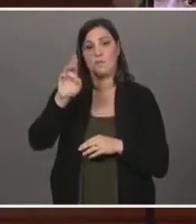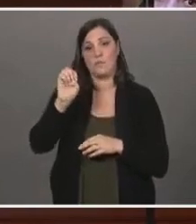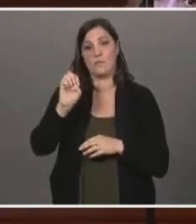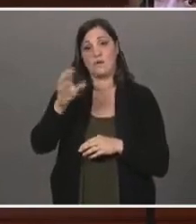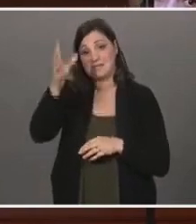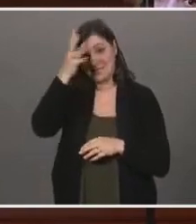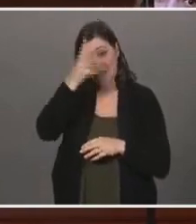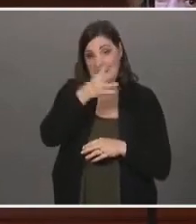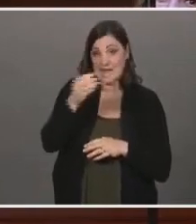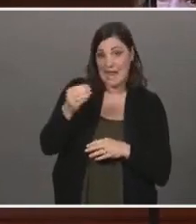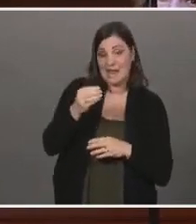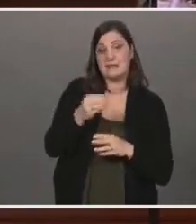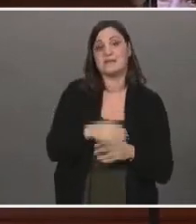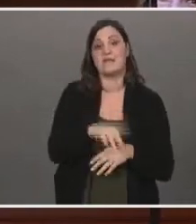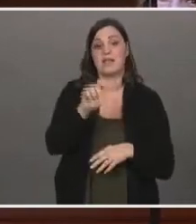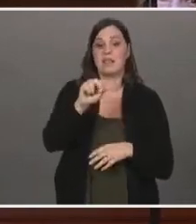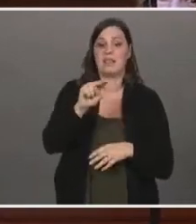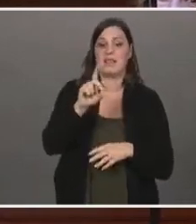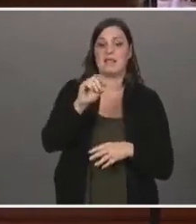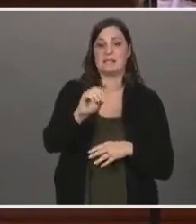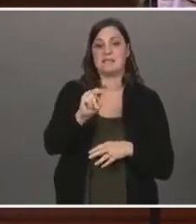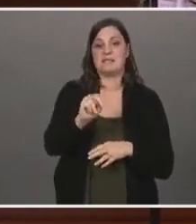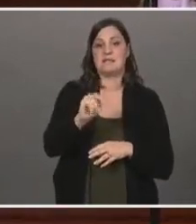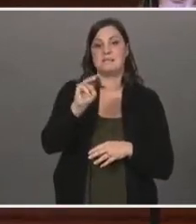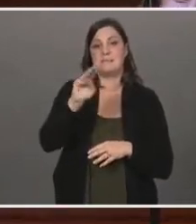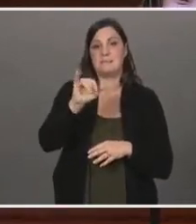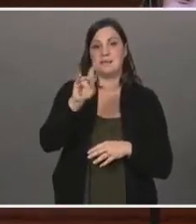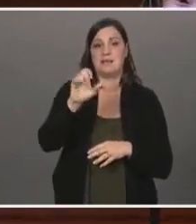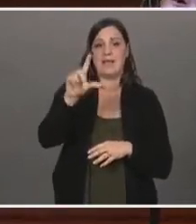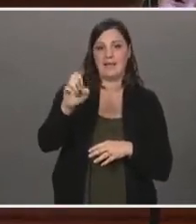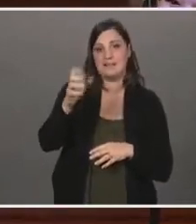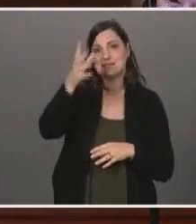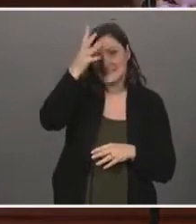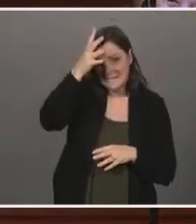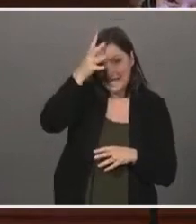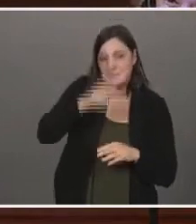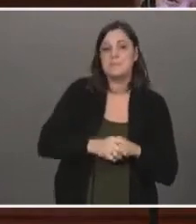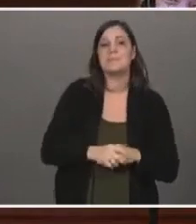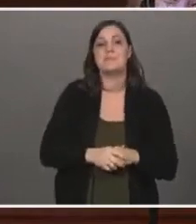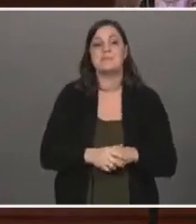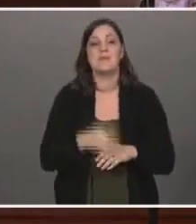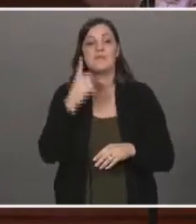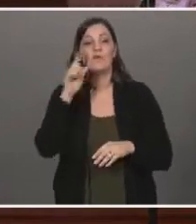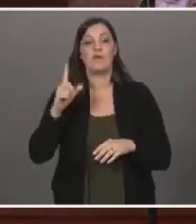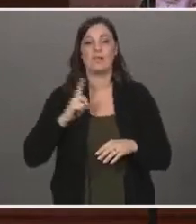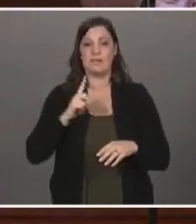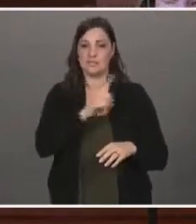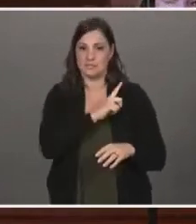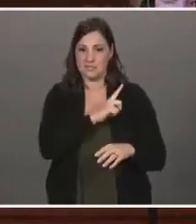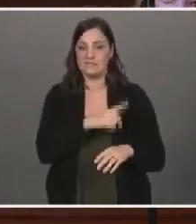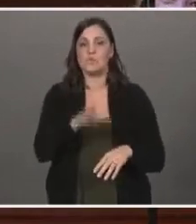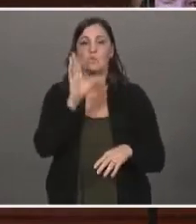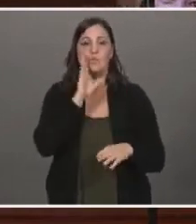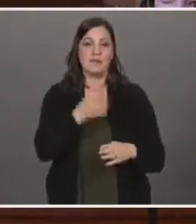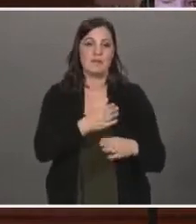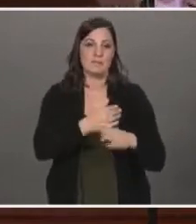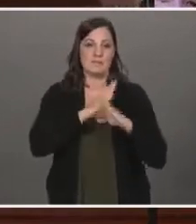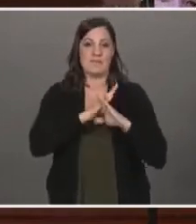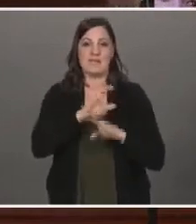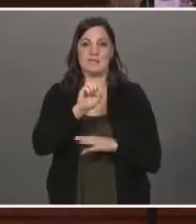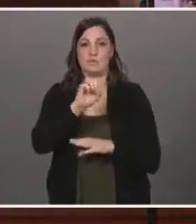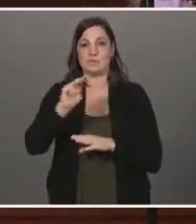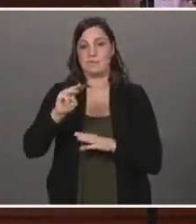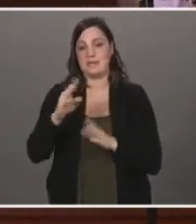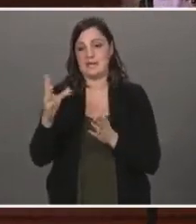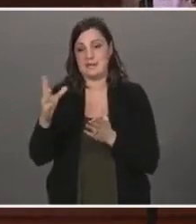and yes, even Landon McHale's dad, on legislation that will prevent social media companies